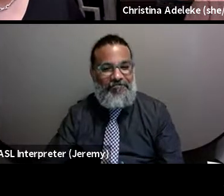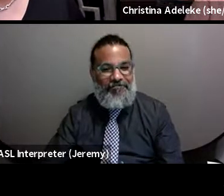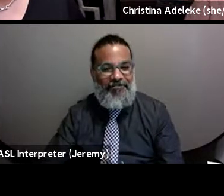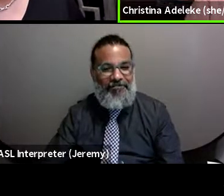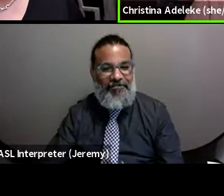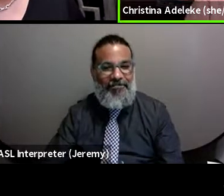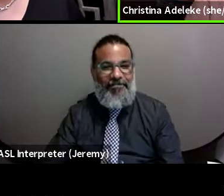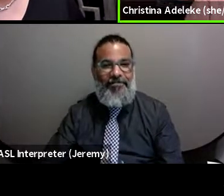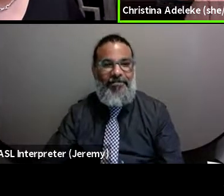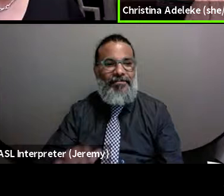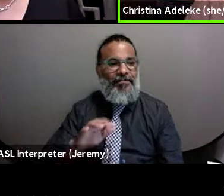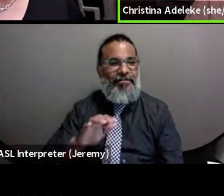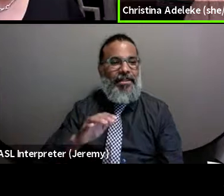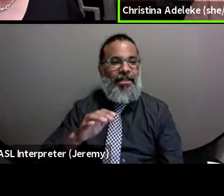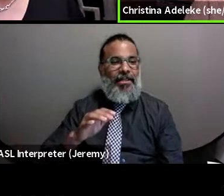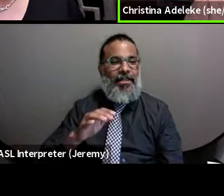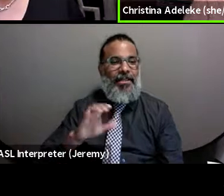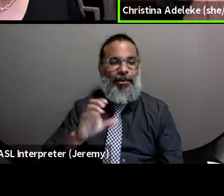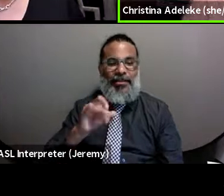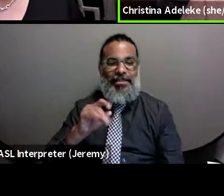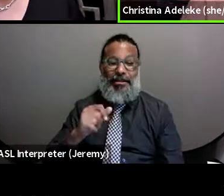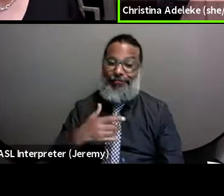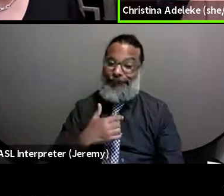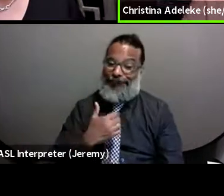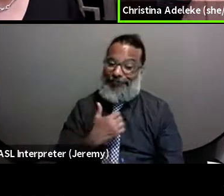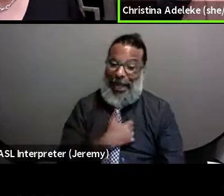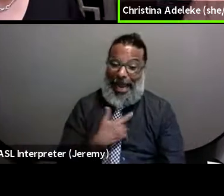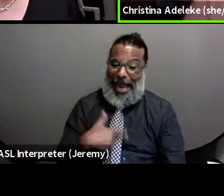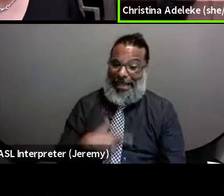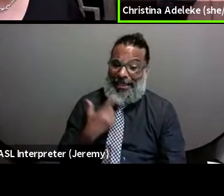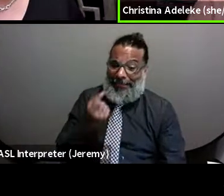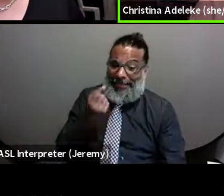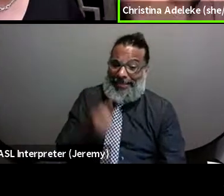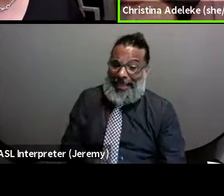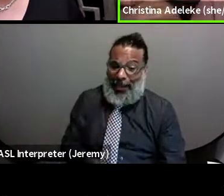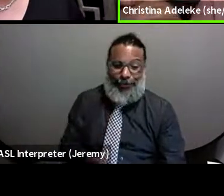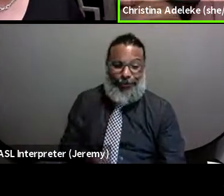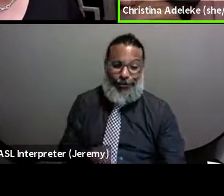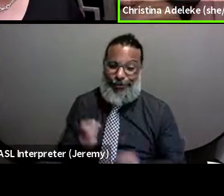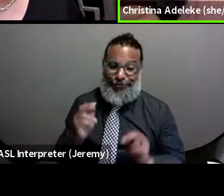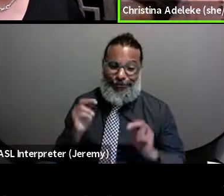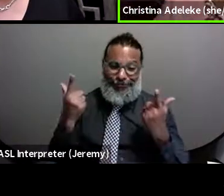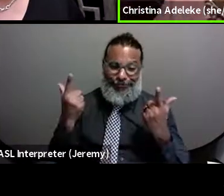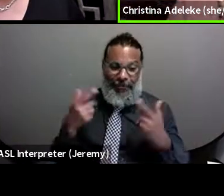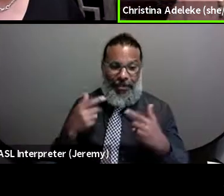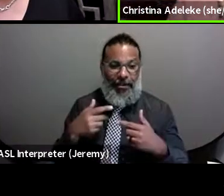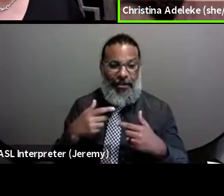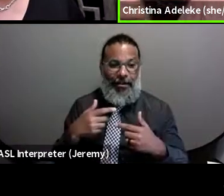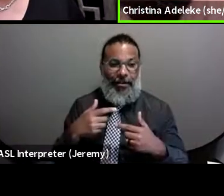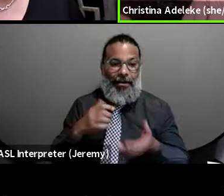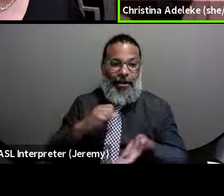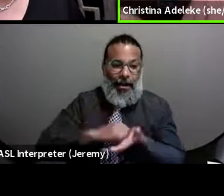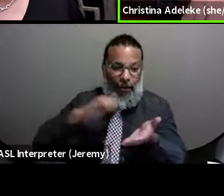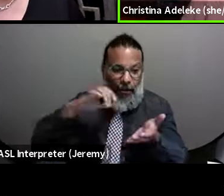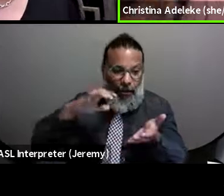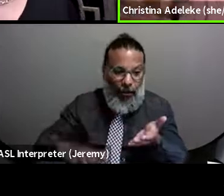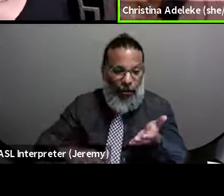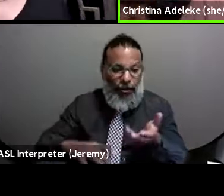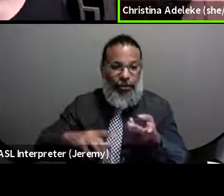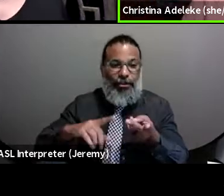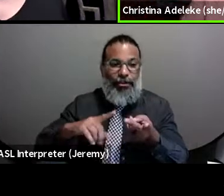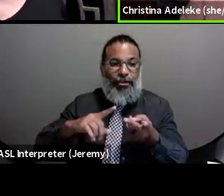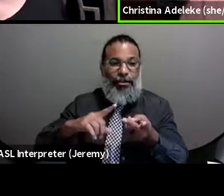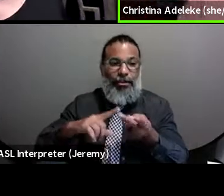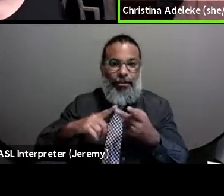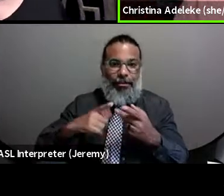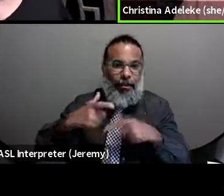I'm in the South, so nothing good is moving. I feel like there are abortion, anti-abortion bills that are in